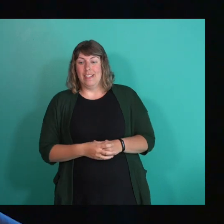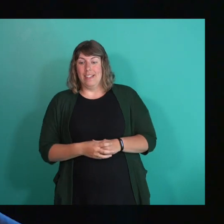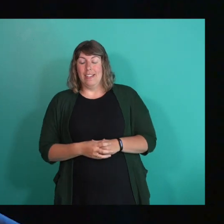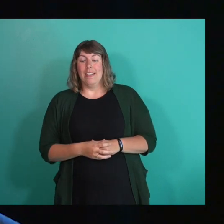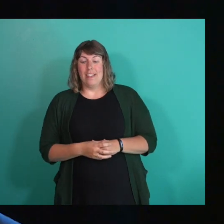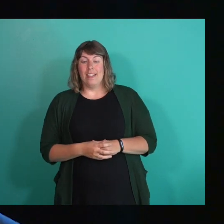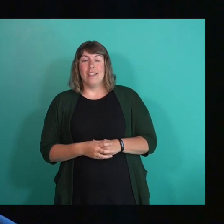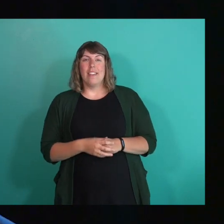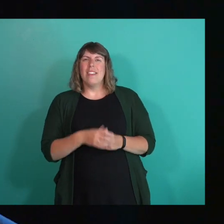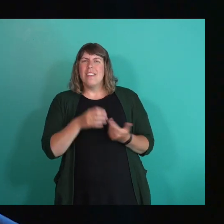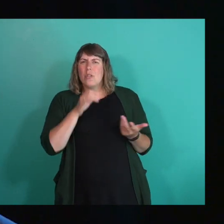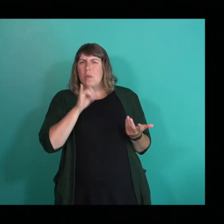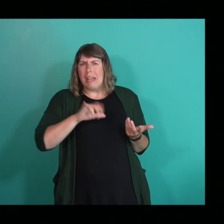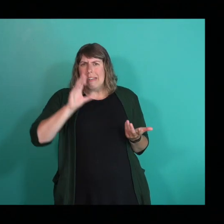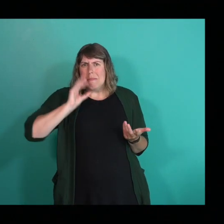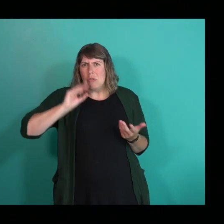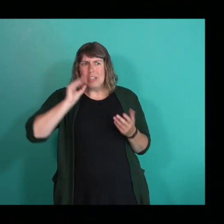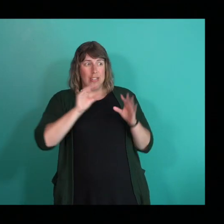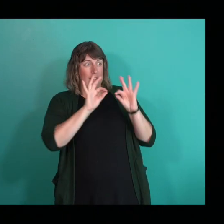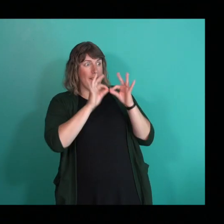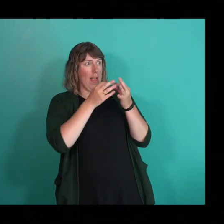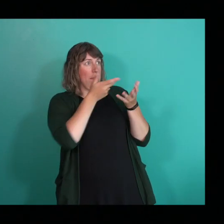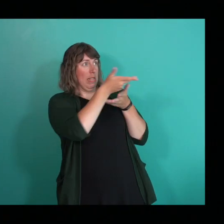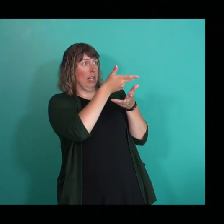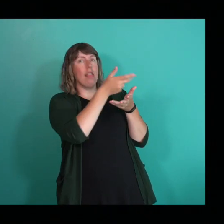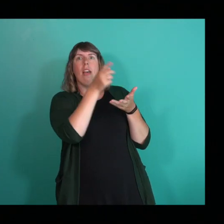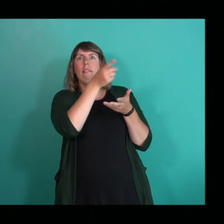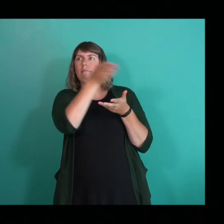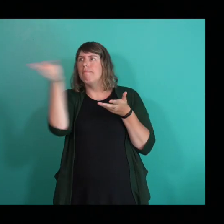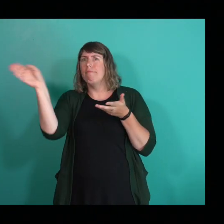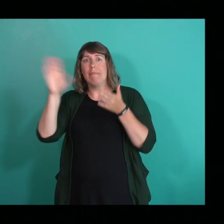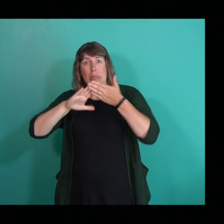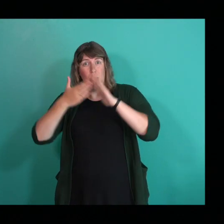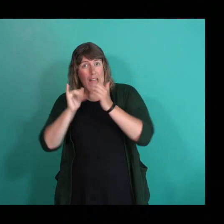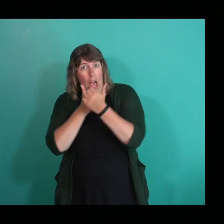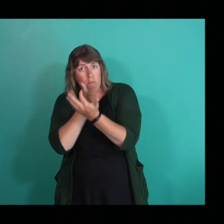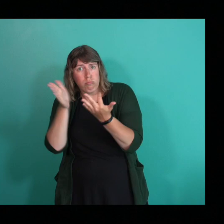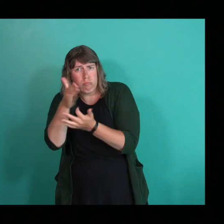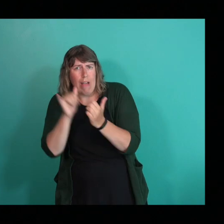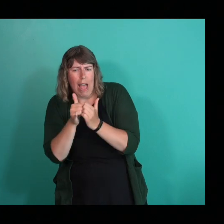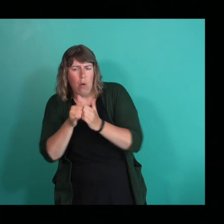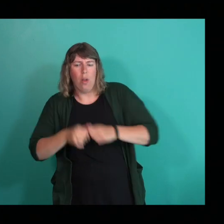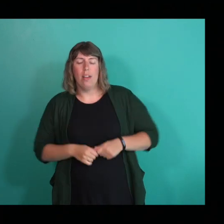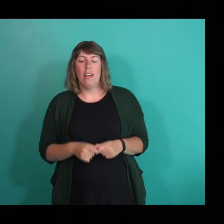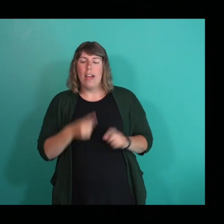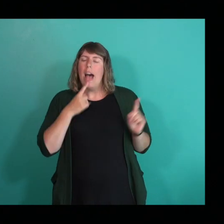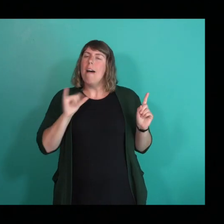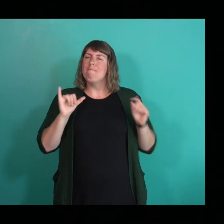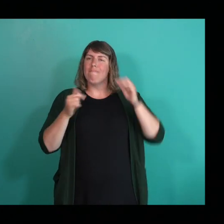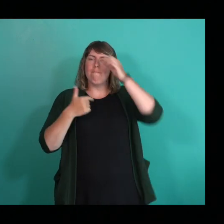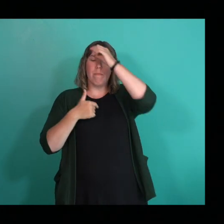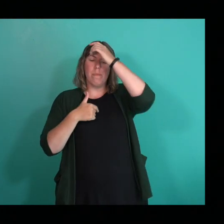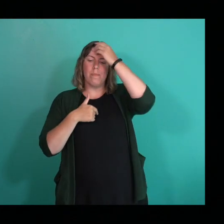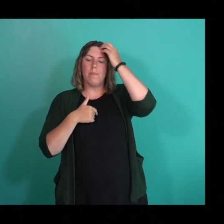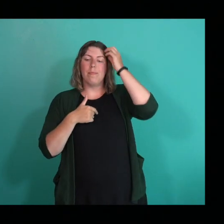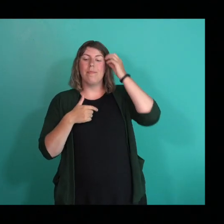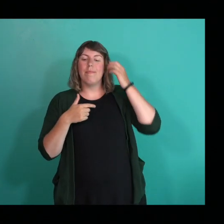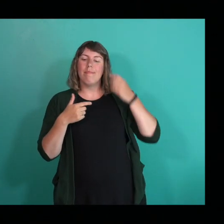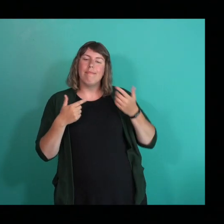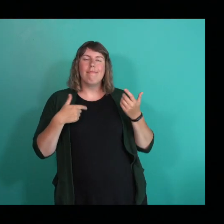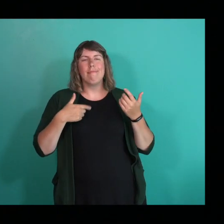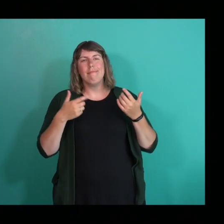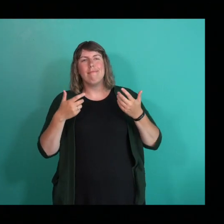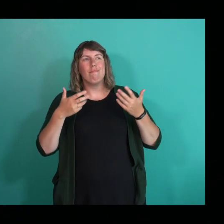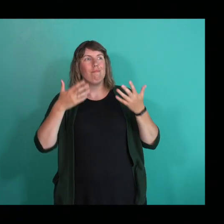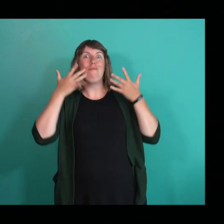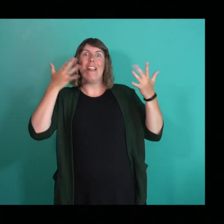that outside of your family around, how was that process? Also, like, I think I was like a very, I'm still quite